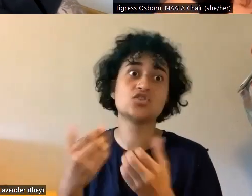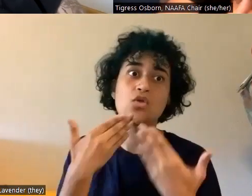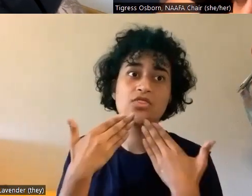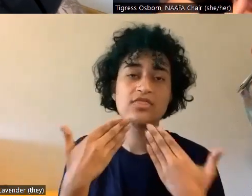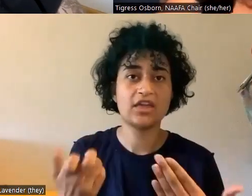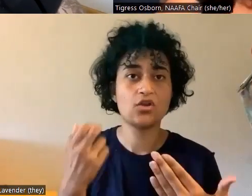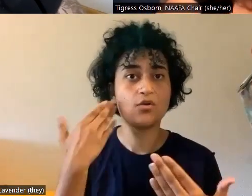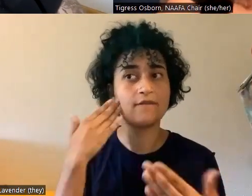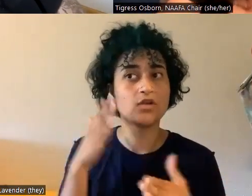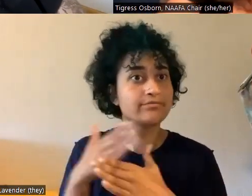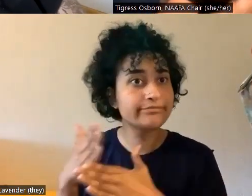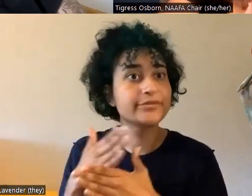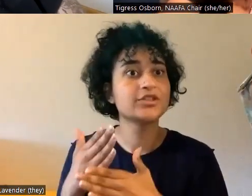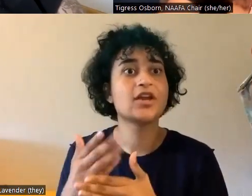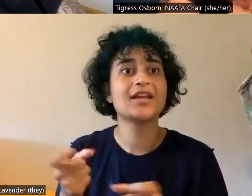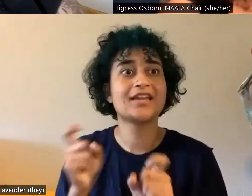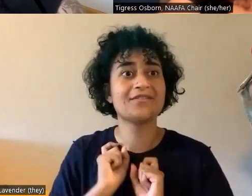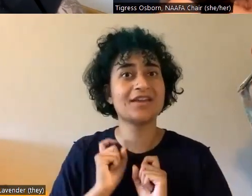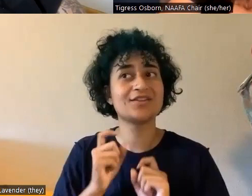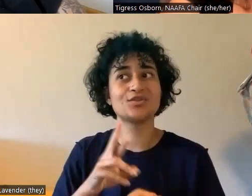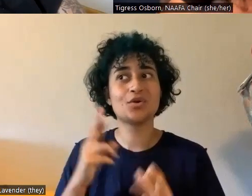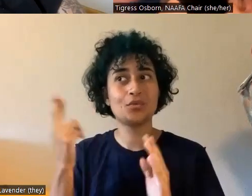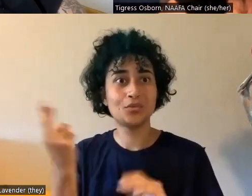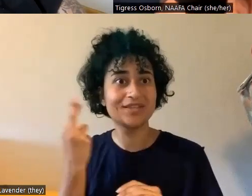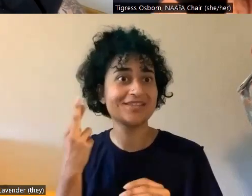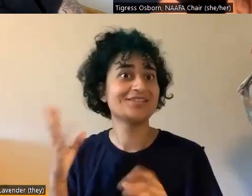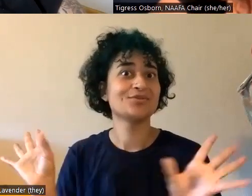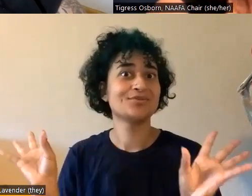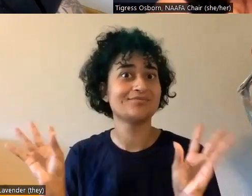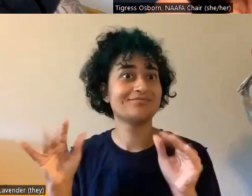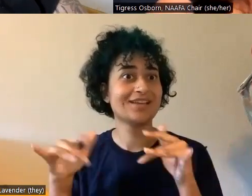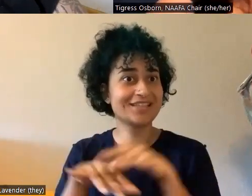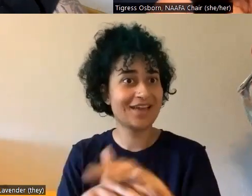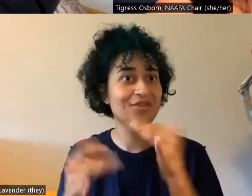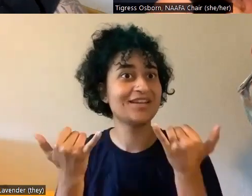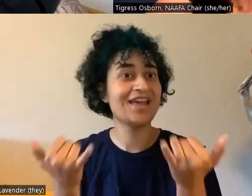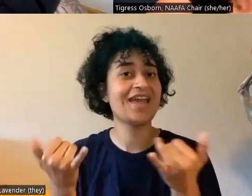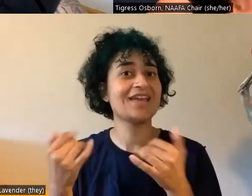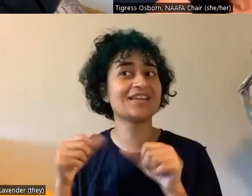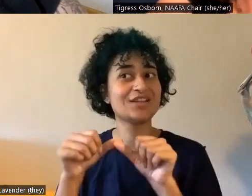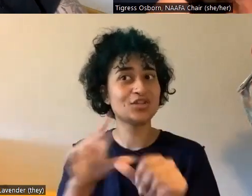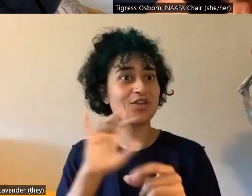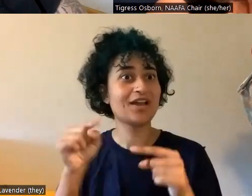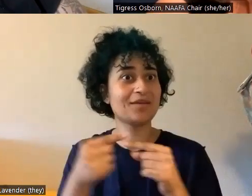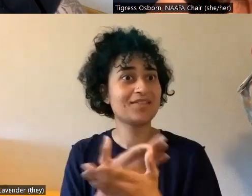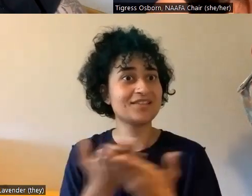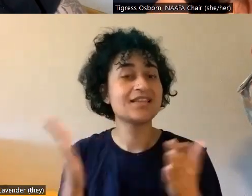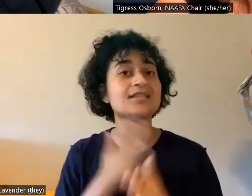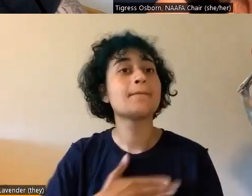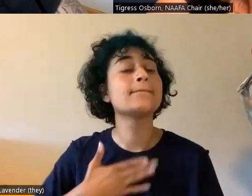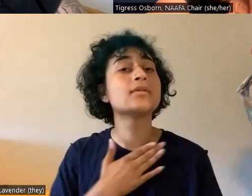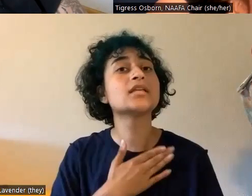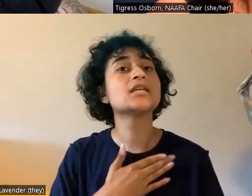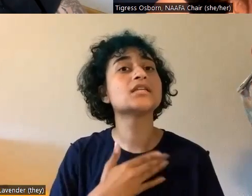giving us a reason to get together today and talk about some of these things. And we will continue to talk about them. Please remind folks where they can find you